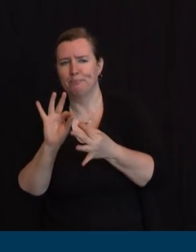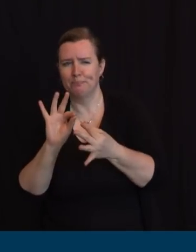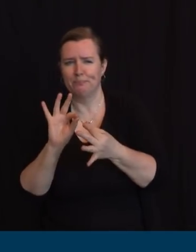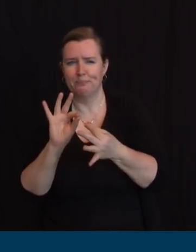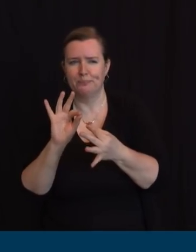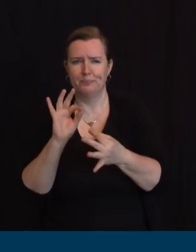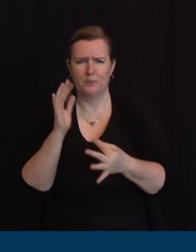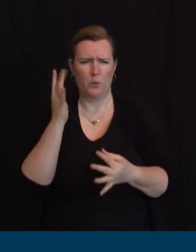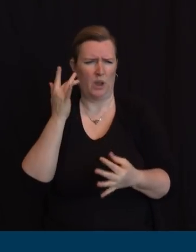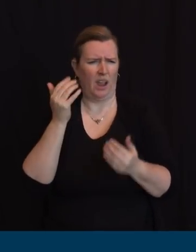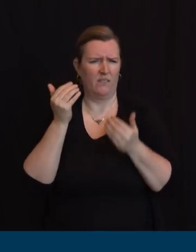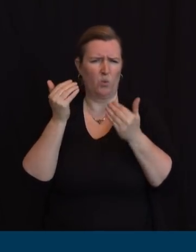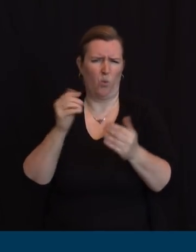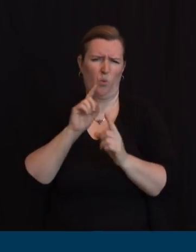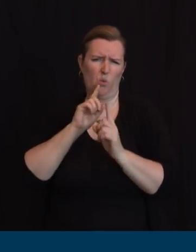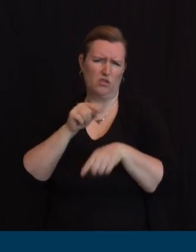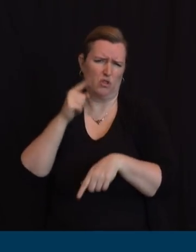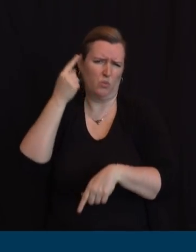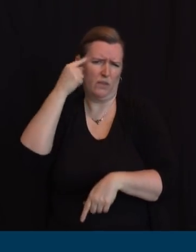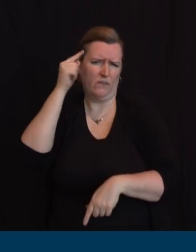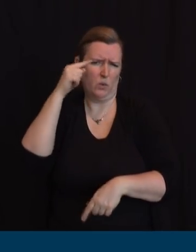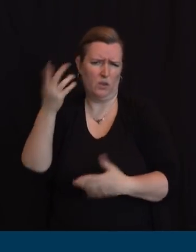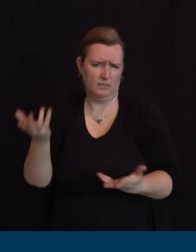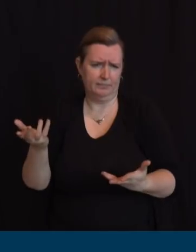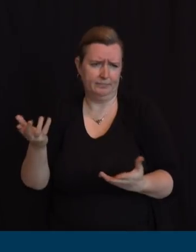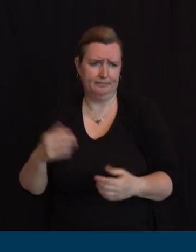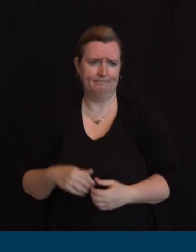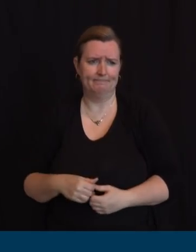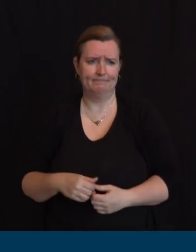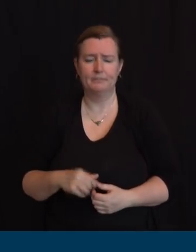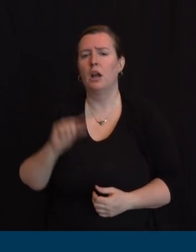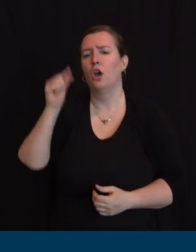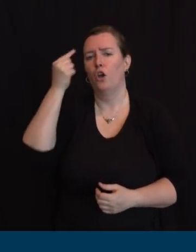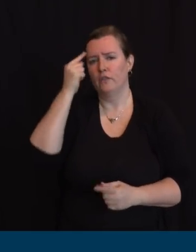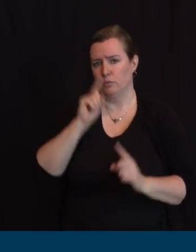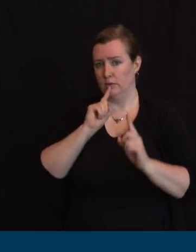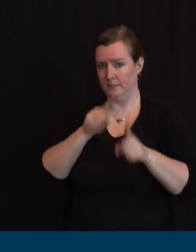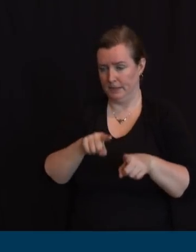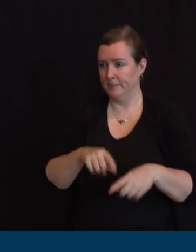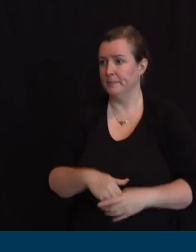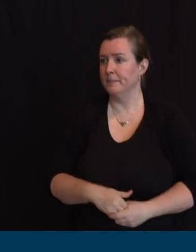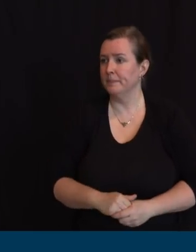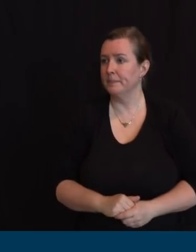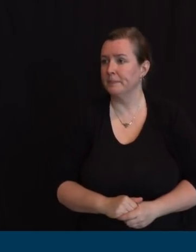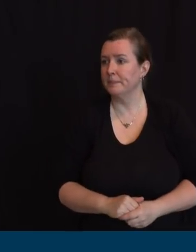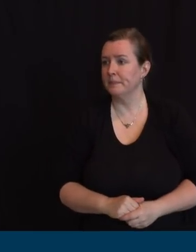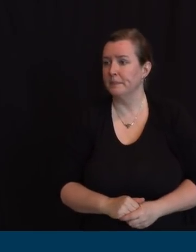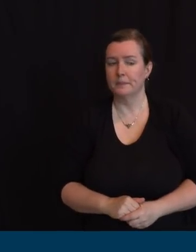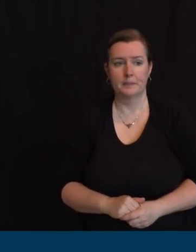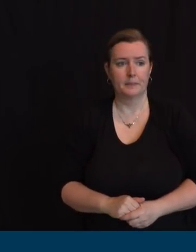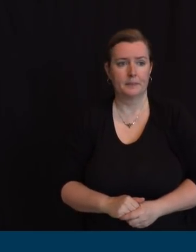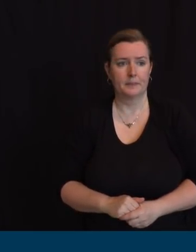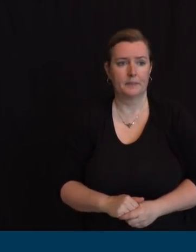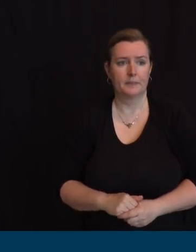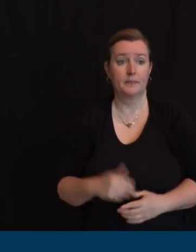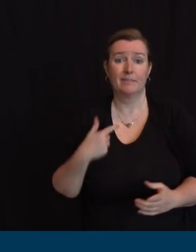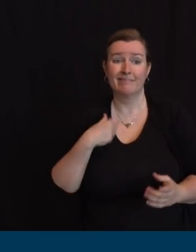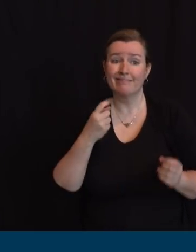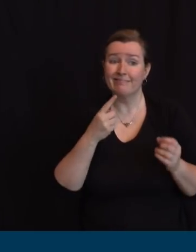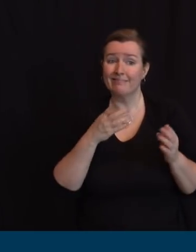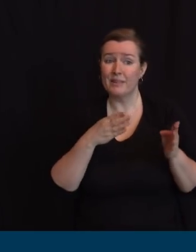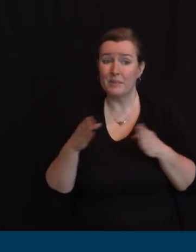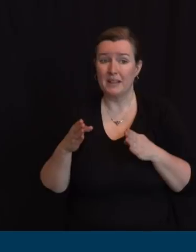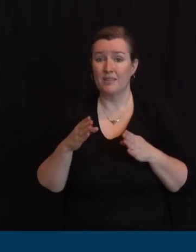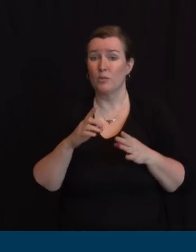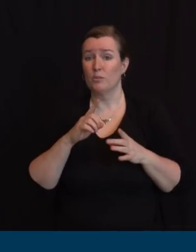Judy you could talk about capacity we were actually at one point going to go down to Atlantic City I think this morning am I right have I got the days right we were